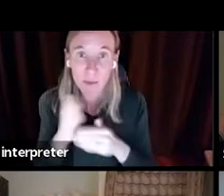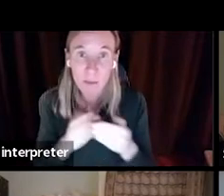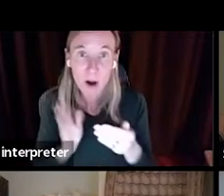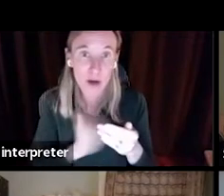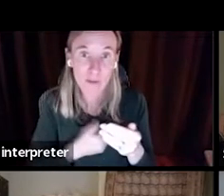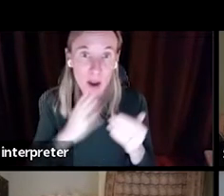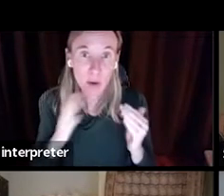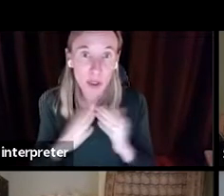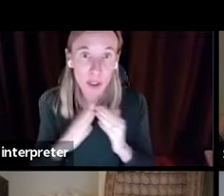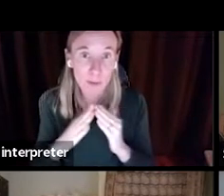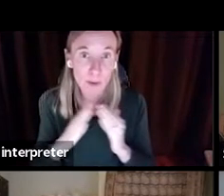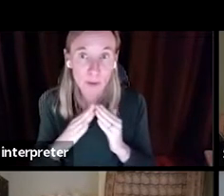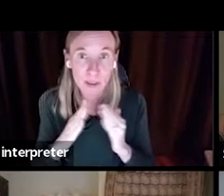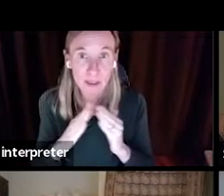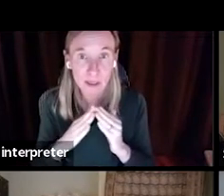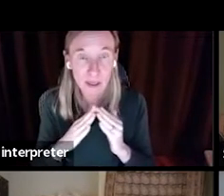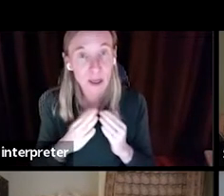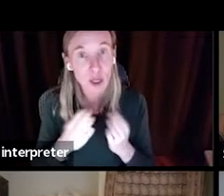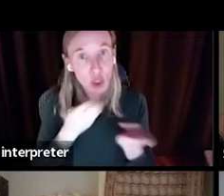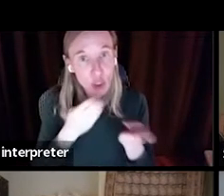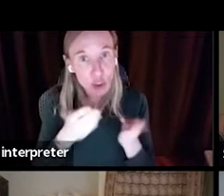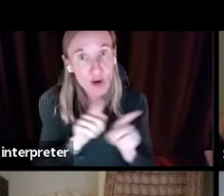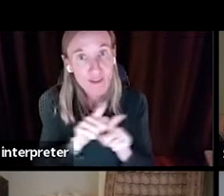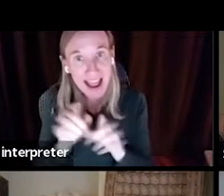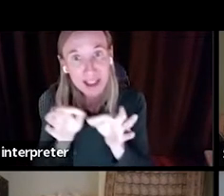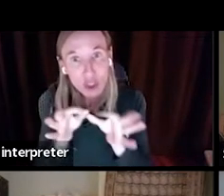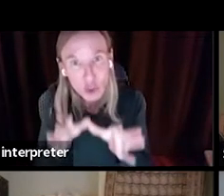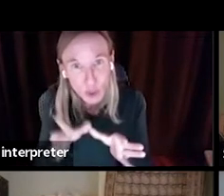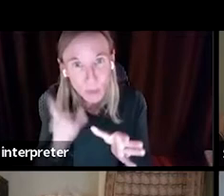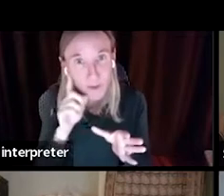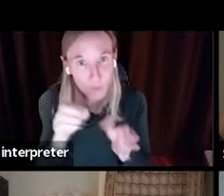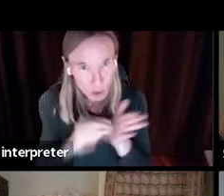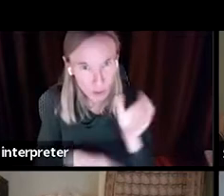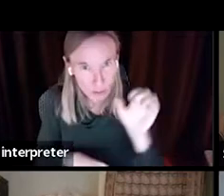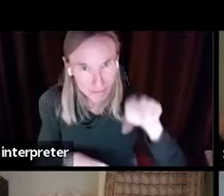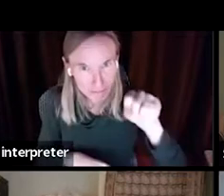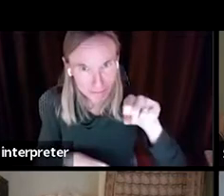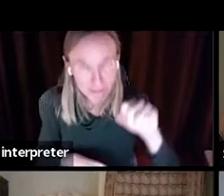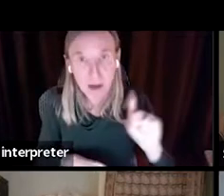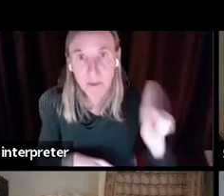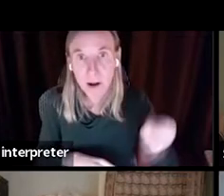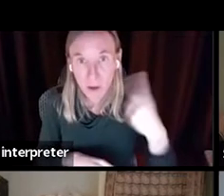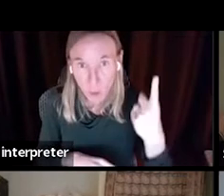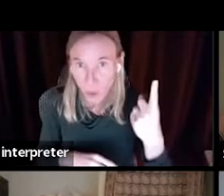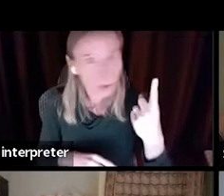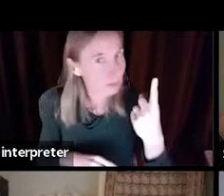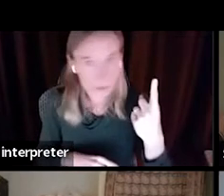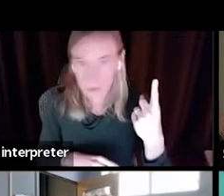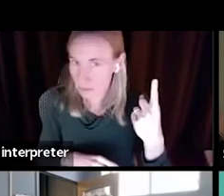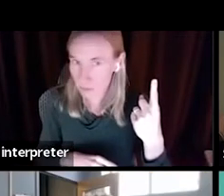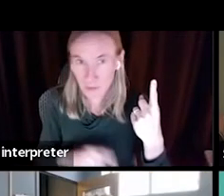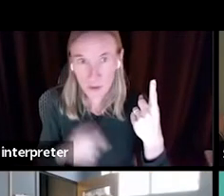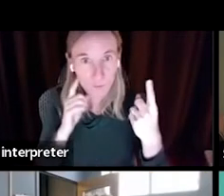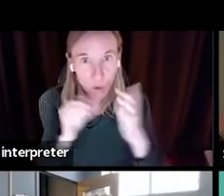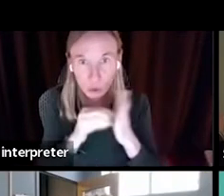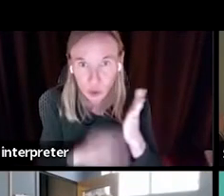who don't just serve as interpreters for students and don't just serve as interpreters for families.